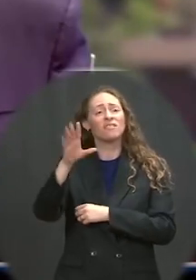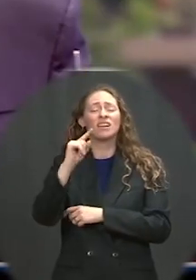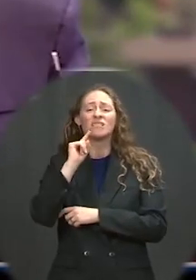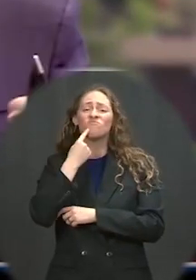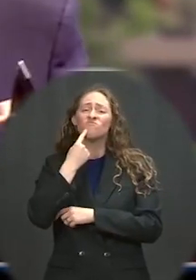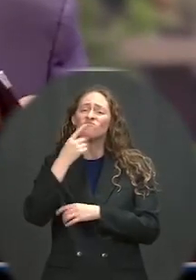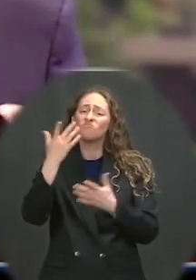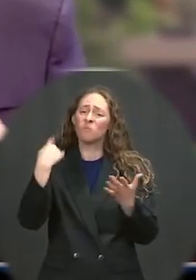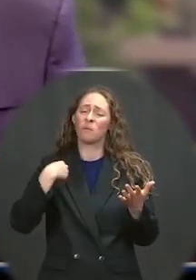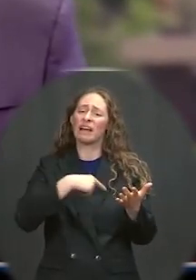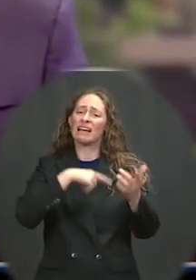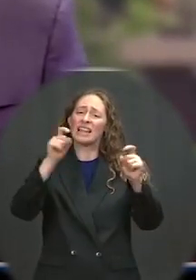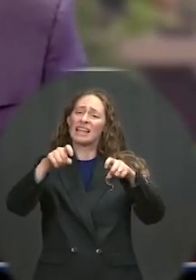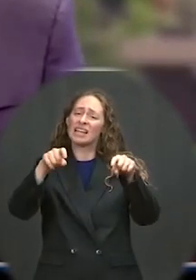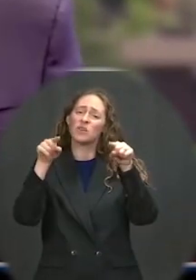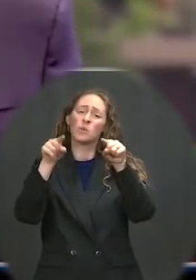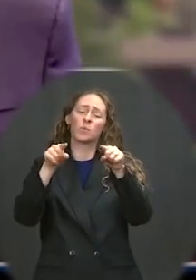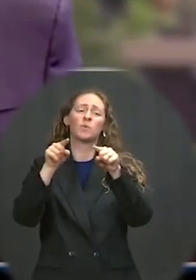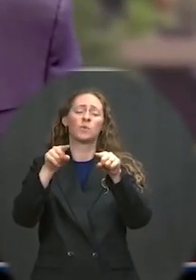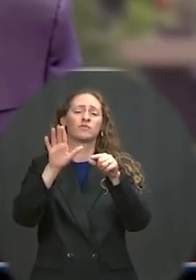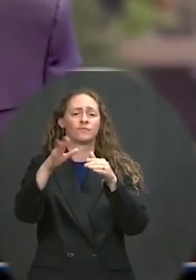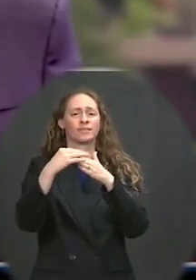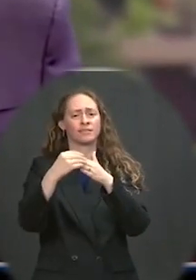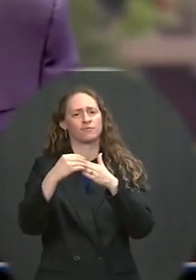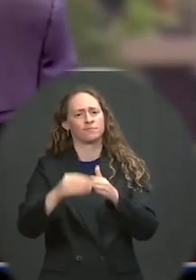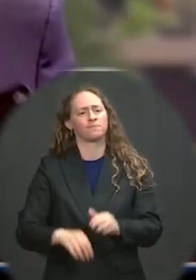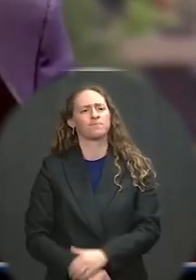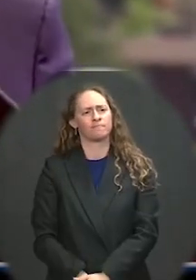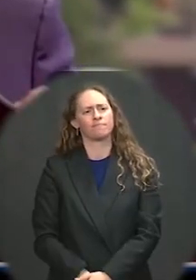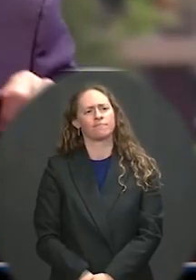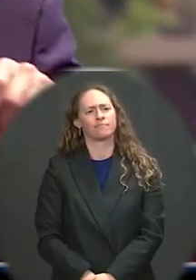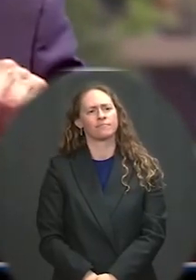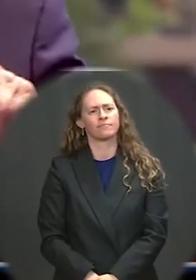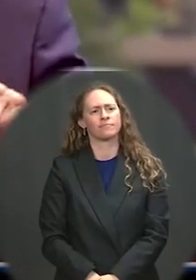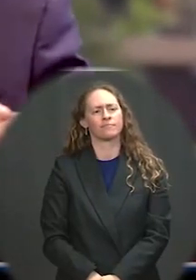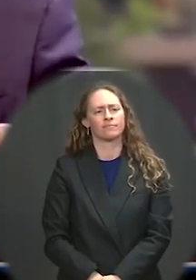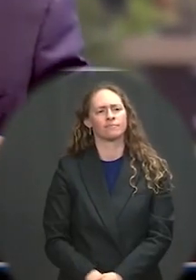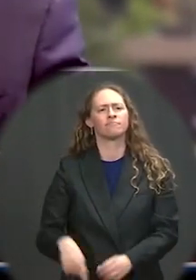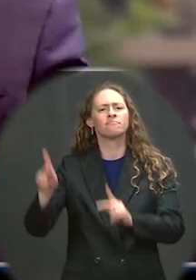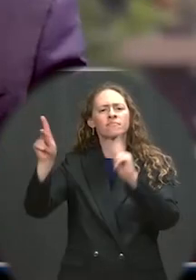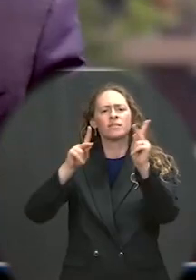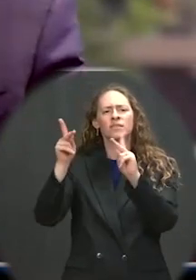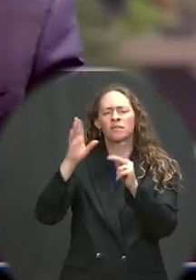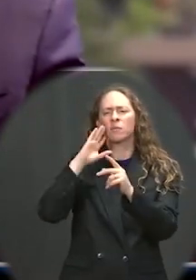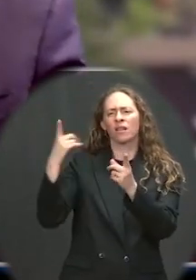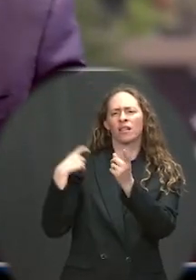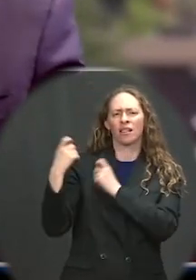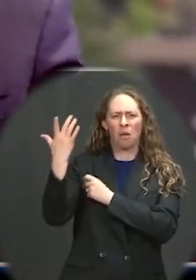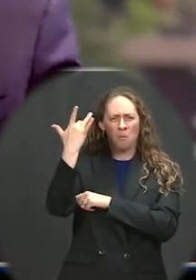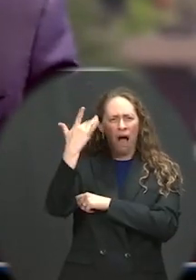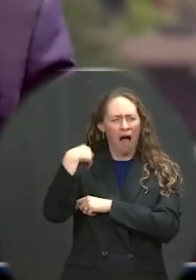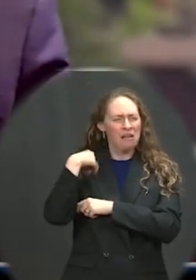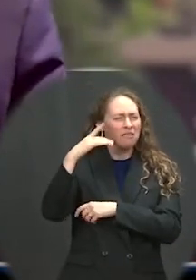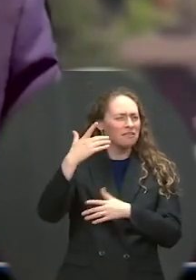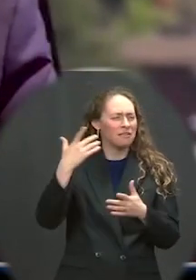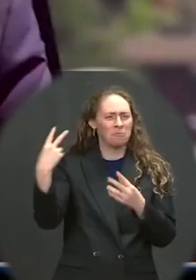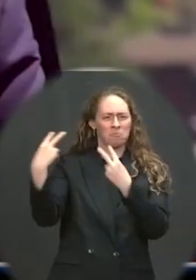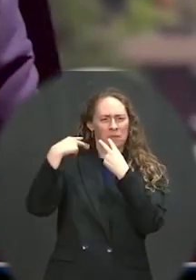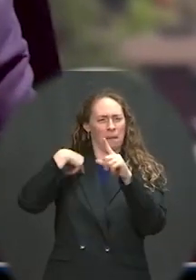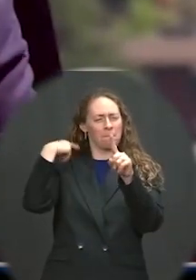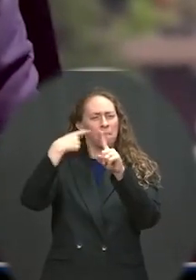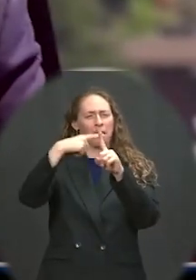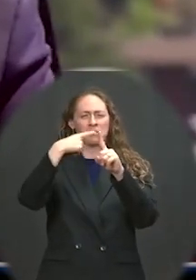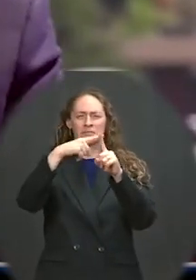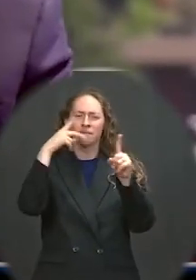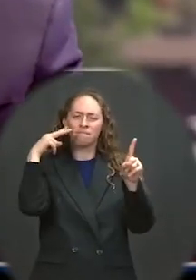The press always asks me why I'm so optimistic about America's chances in the world. And I've said from the time